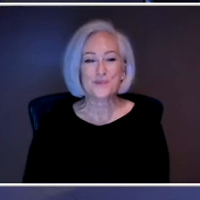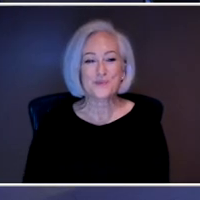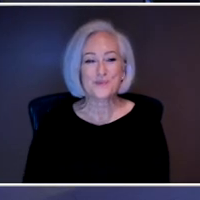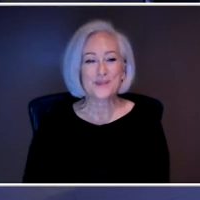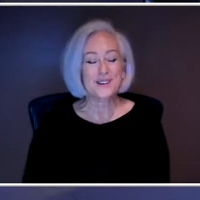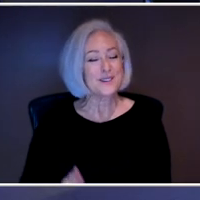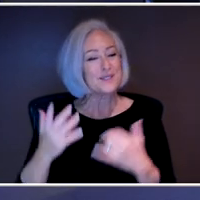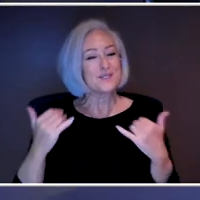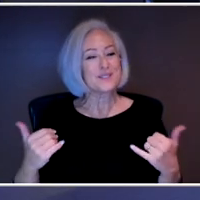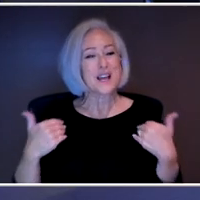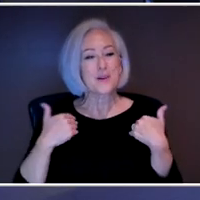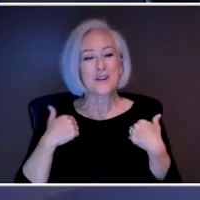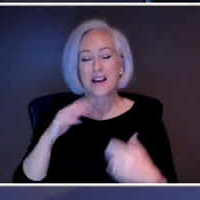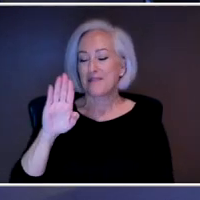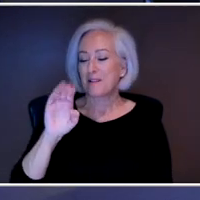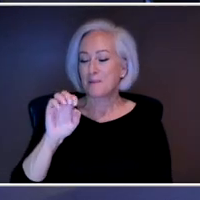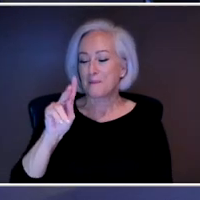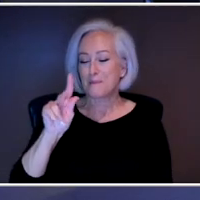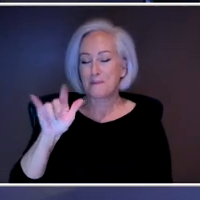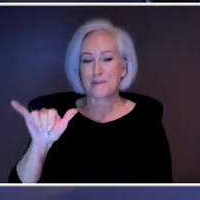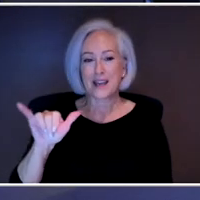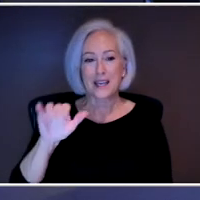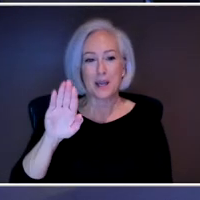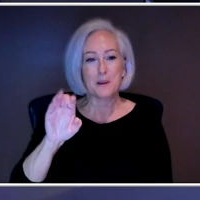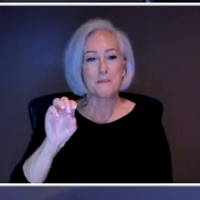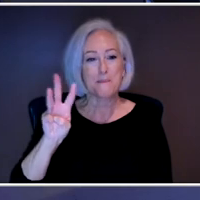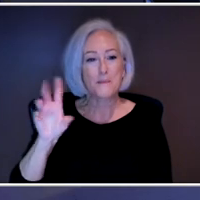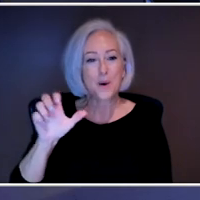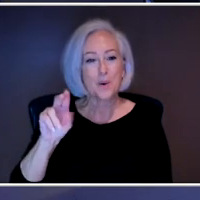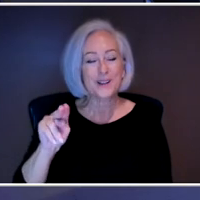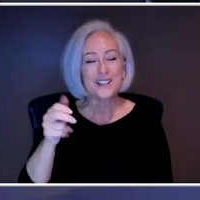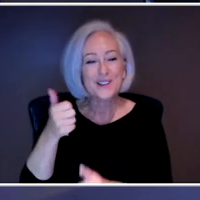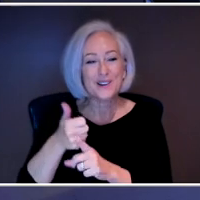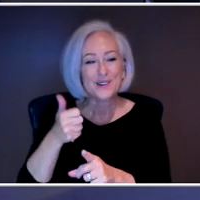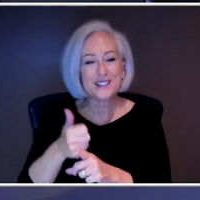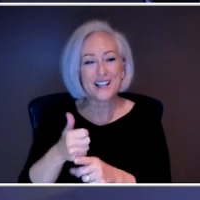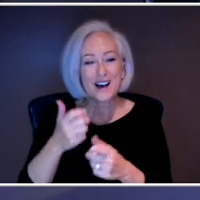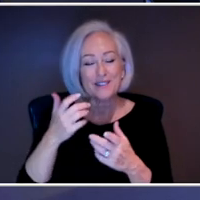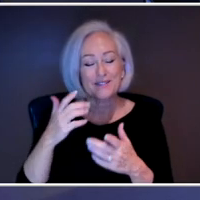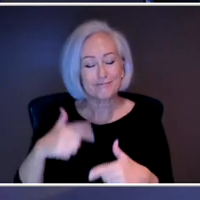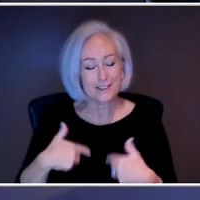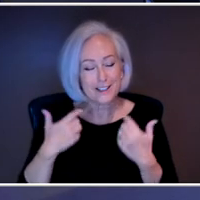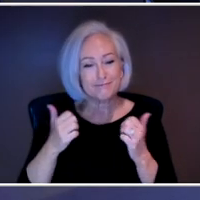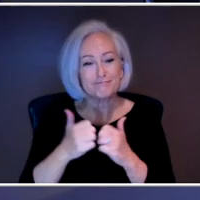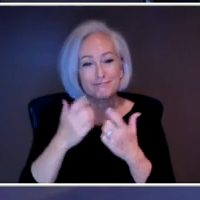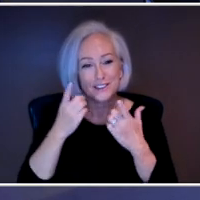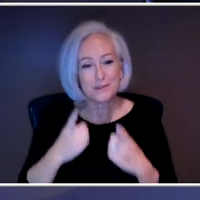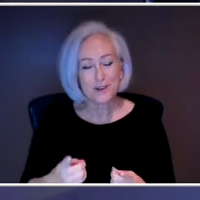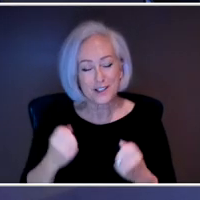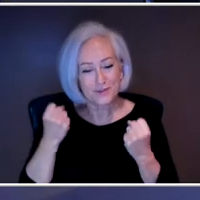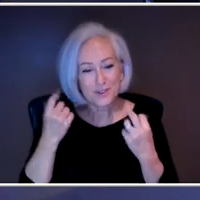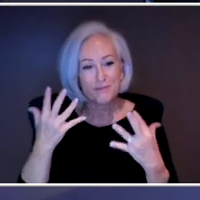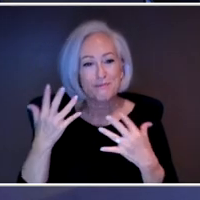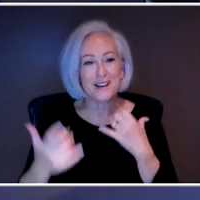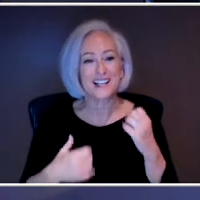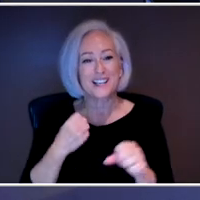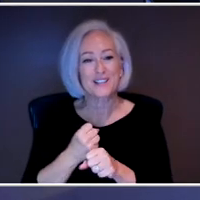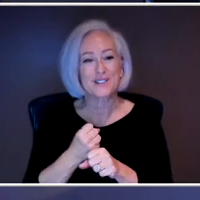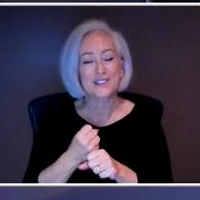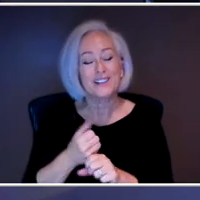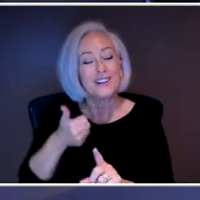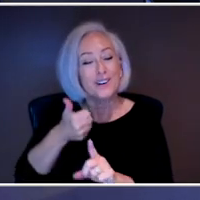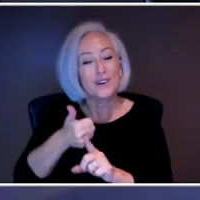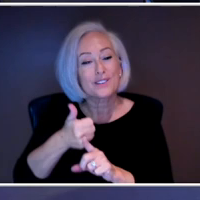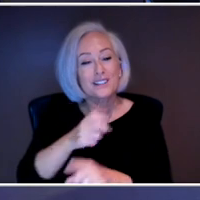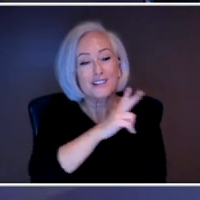Becky Boland. She has been living with depression for years. She is a patient of Dr. Kay's and recently started using a light